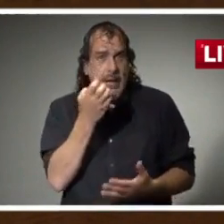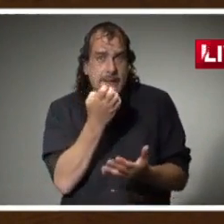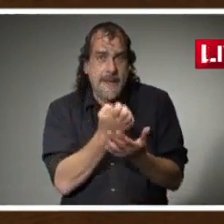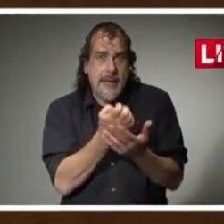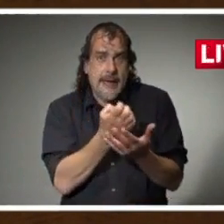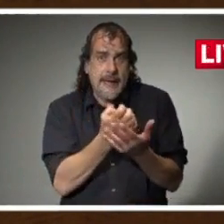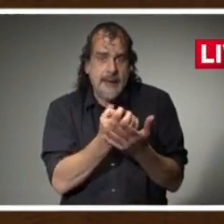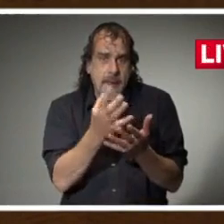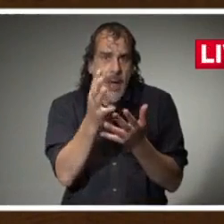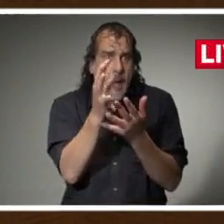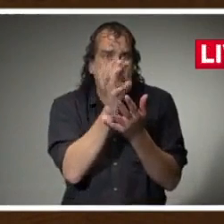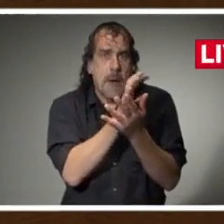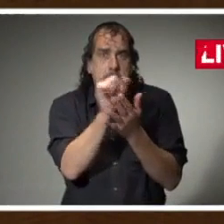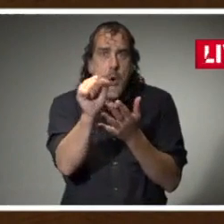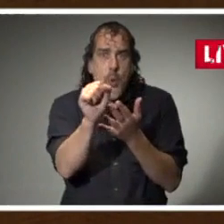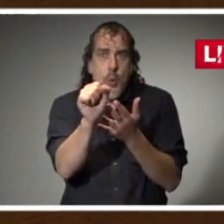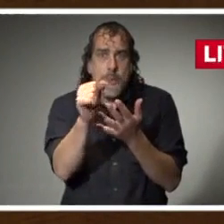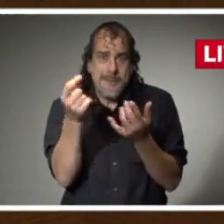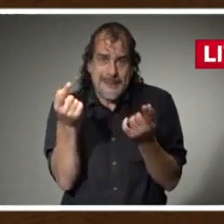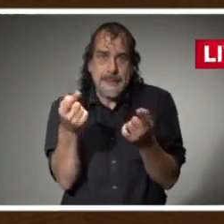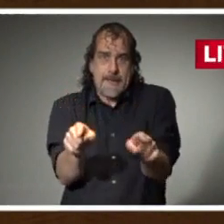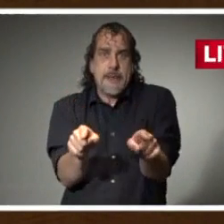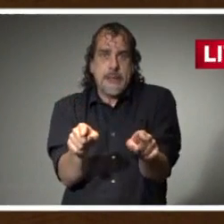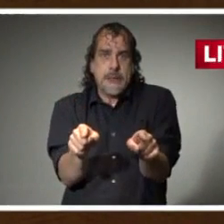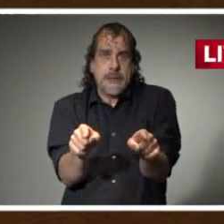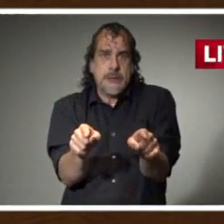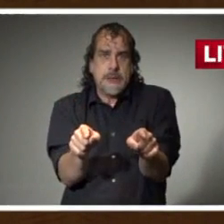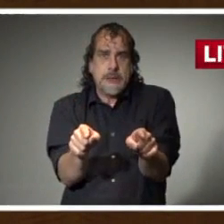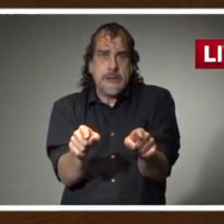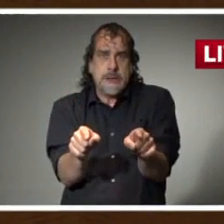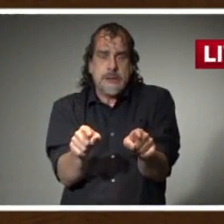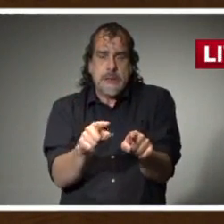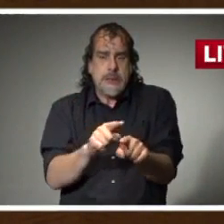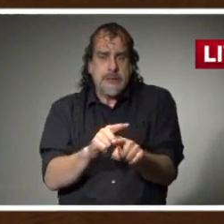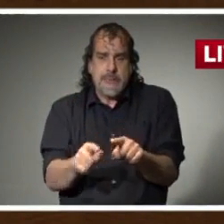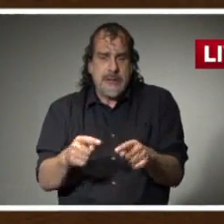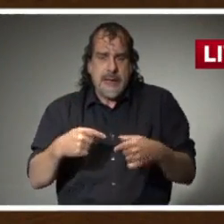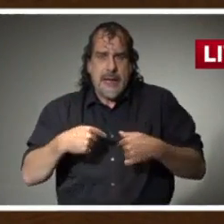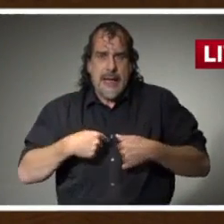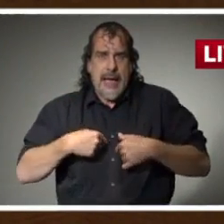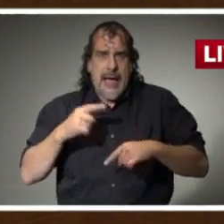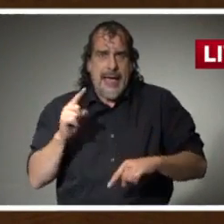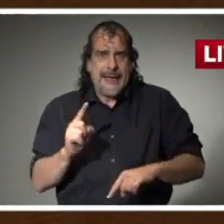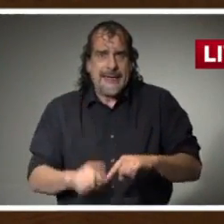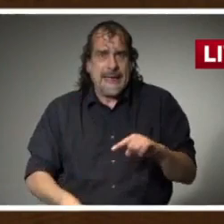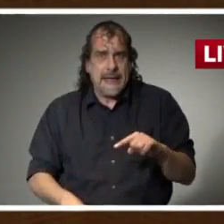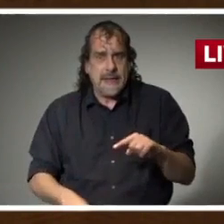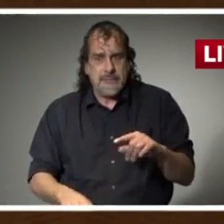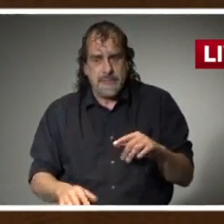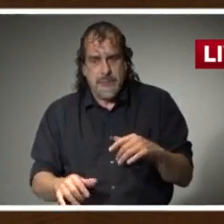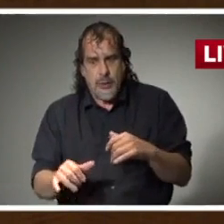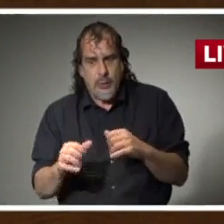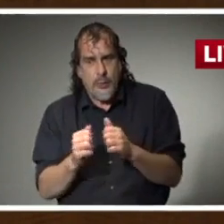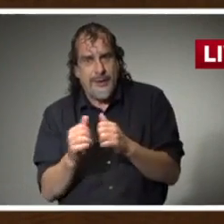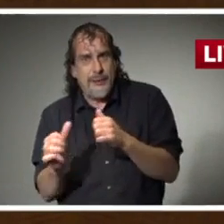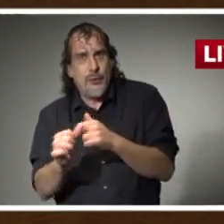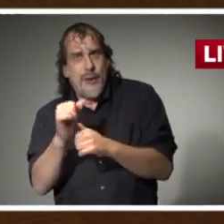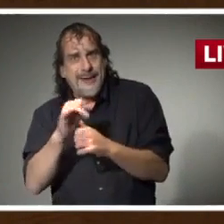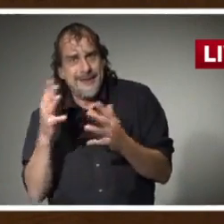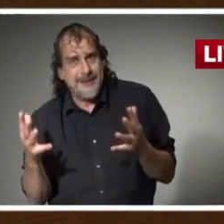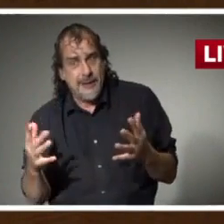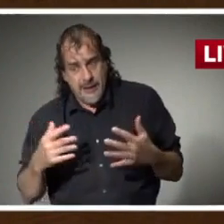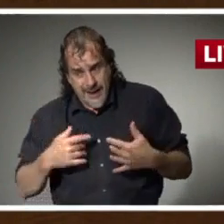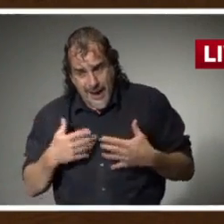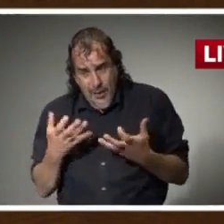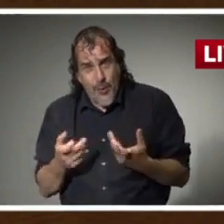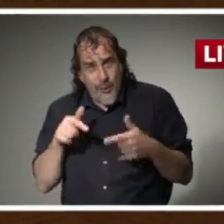that is in front of us. But I just simply cannot do that in good conscience. I want this to be